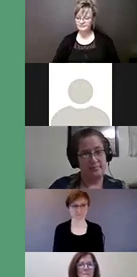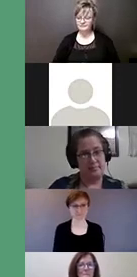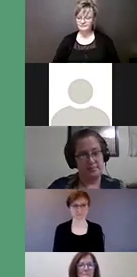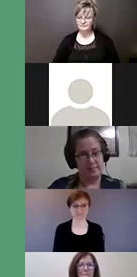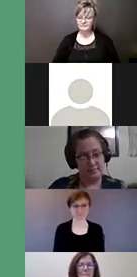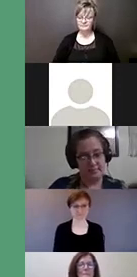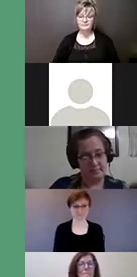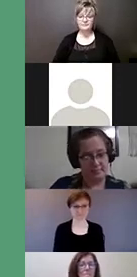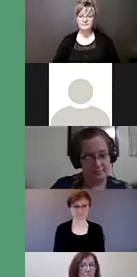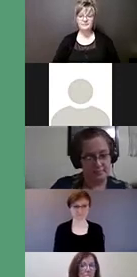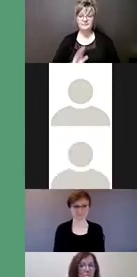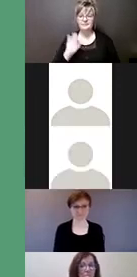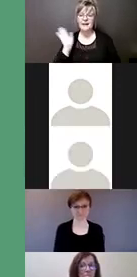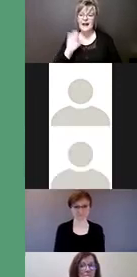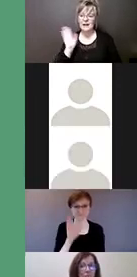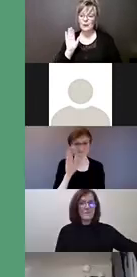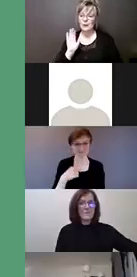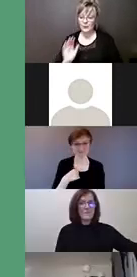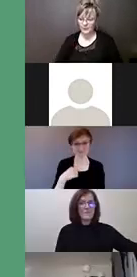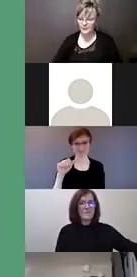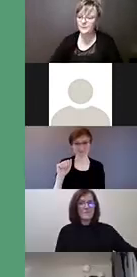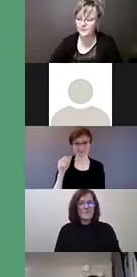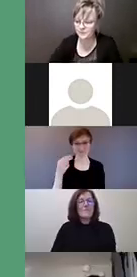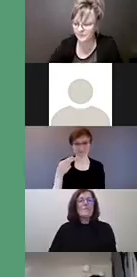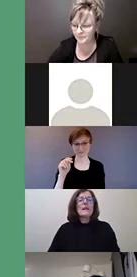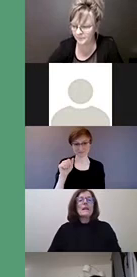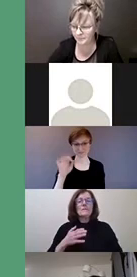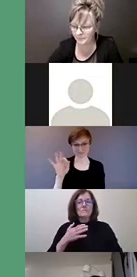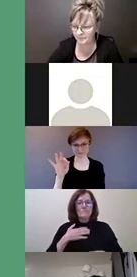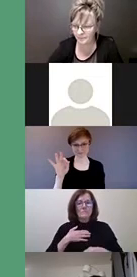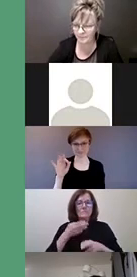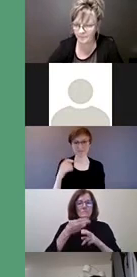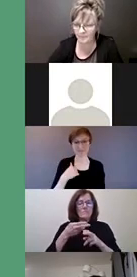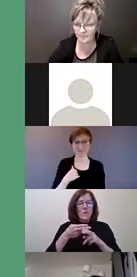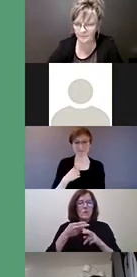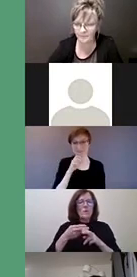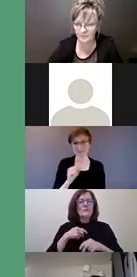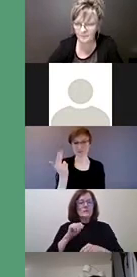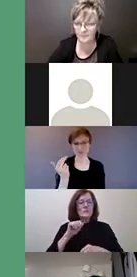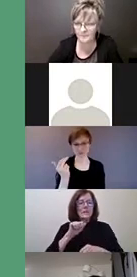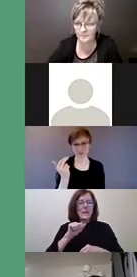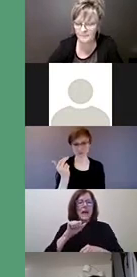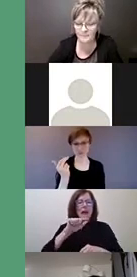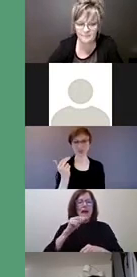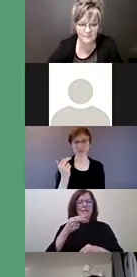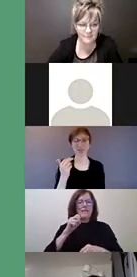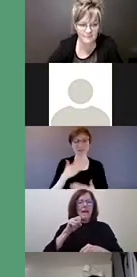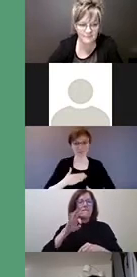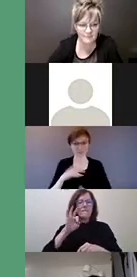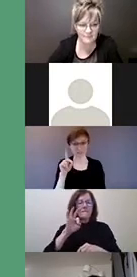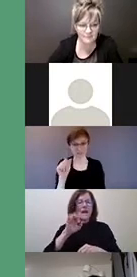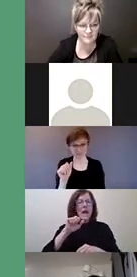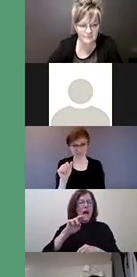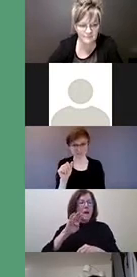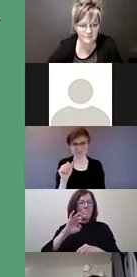Hello, my name is Anaph Habib and I'm a physically disabled 13 year old resident from Toronto,